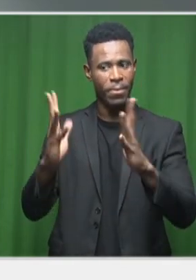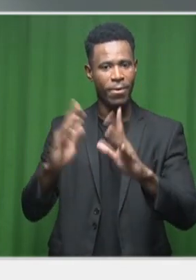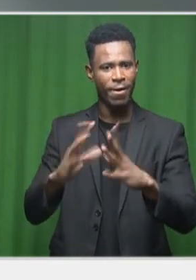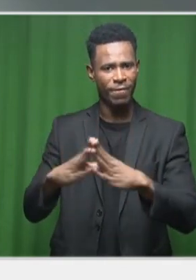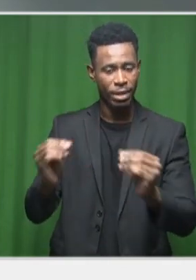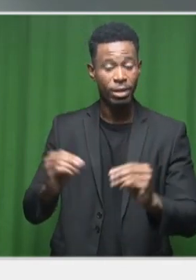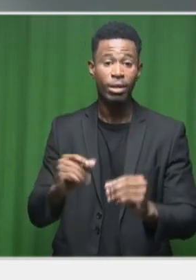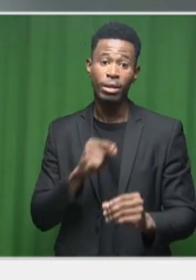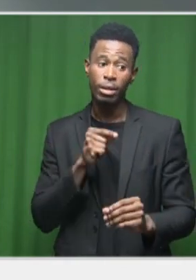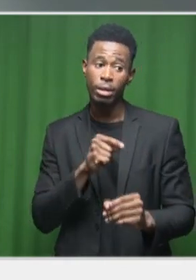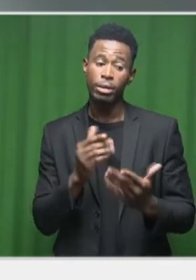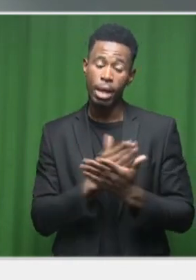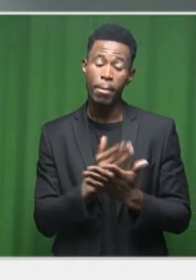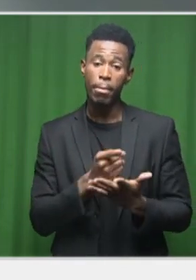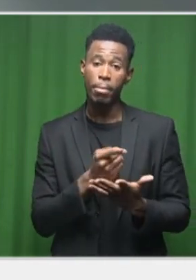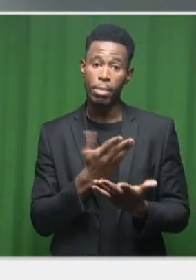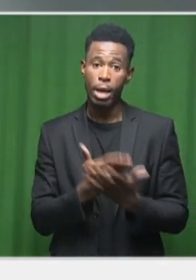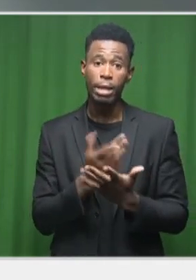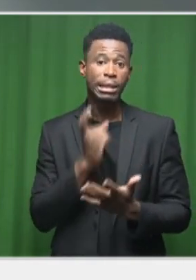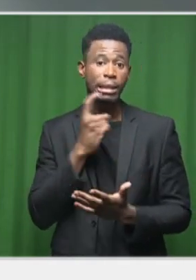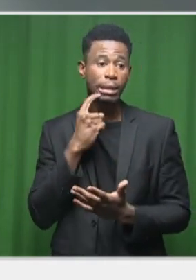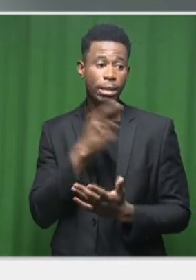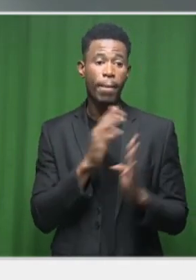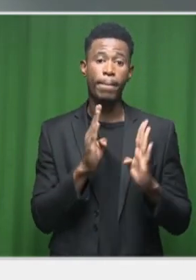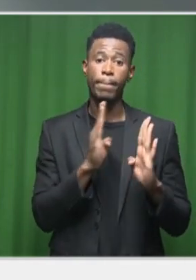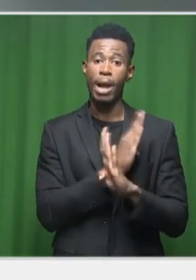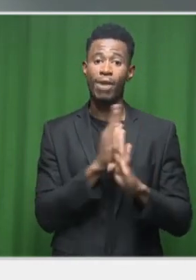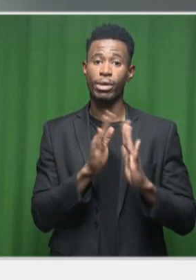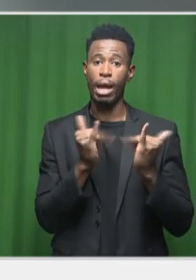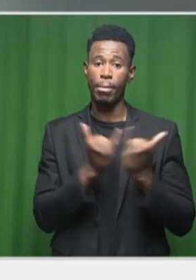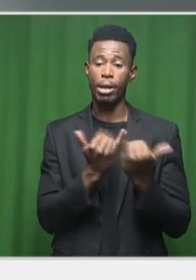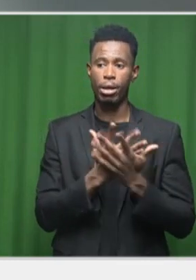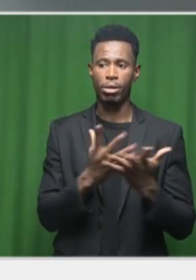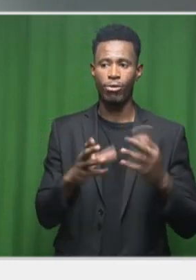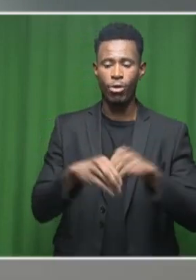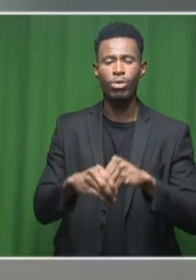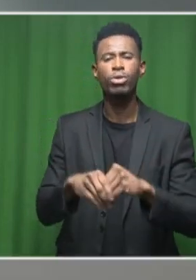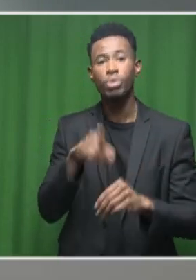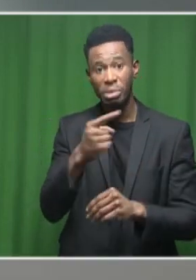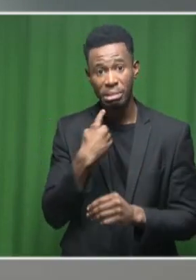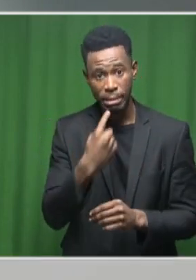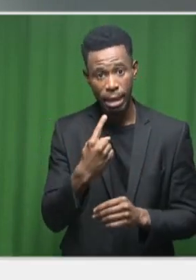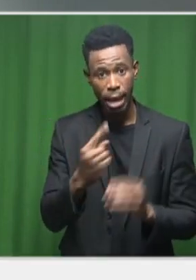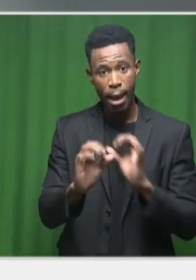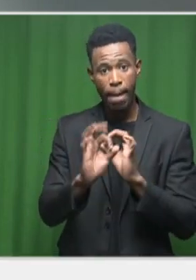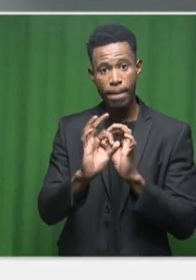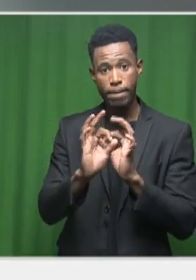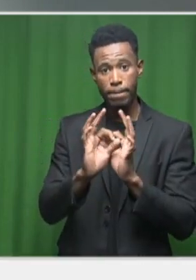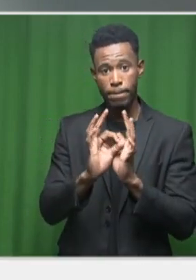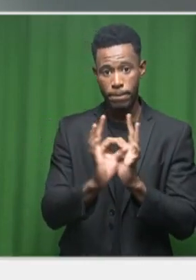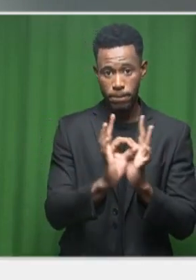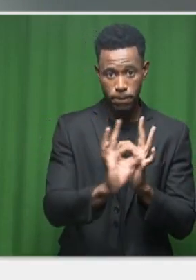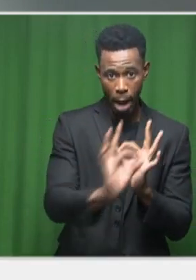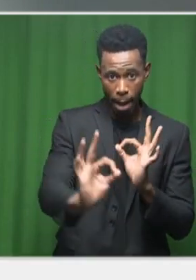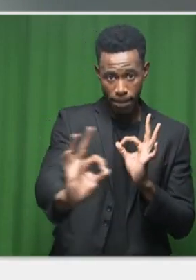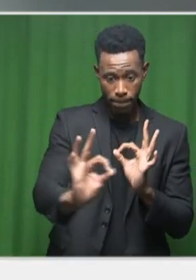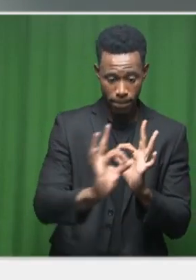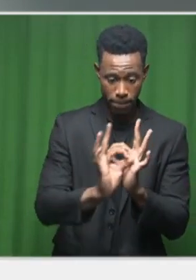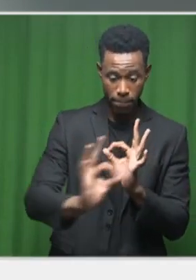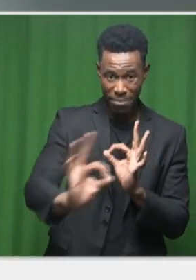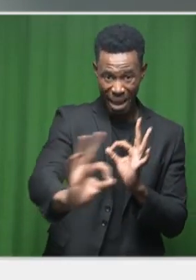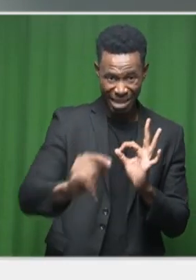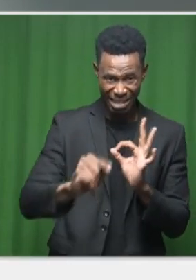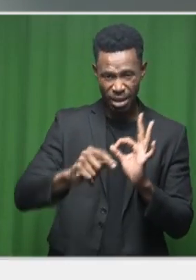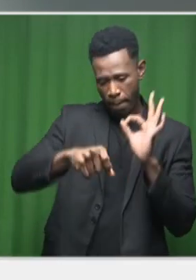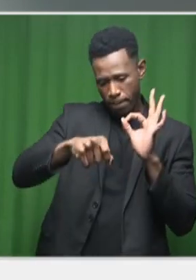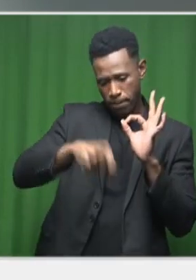at an earlier stage. You mentioned the leaking pipes, and that's part of the non-revenue water program